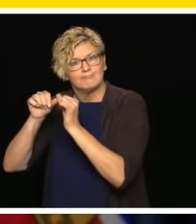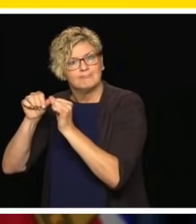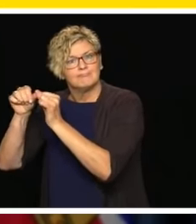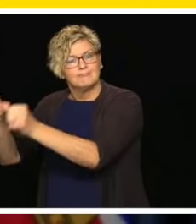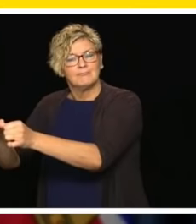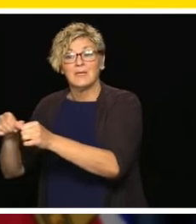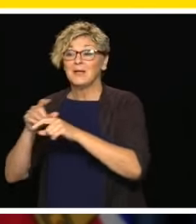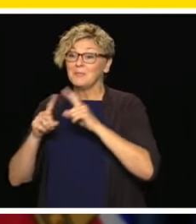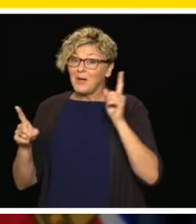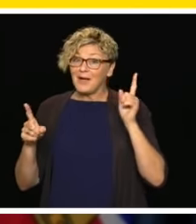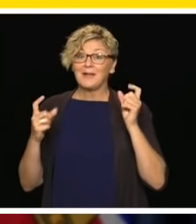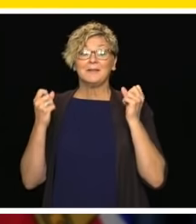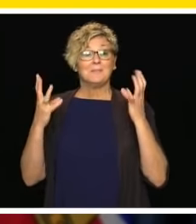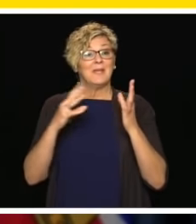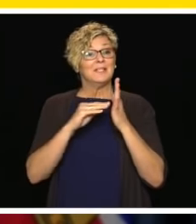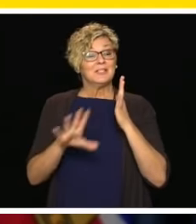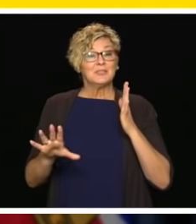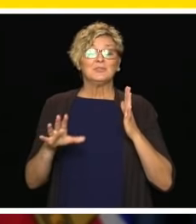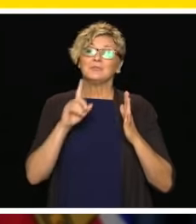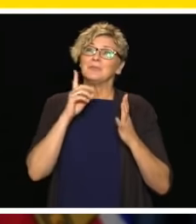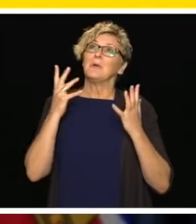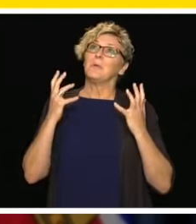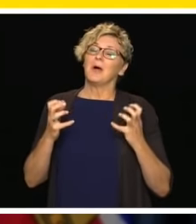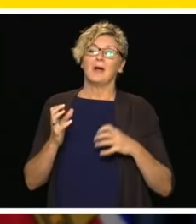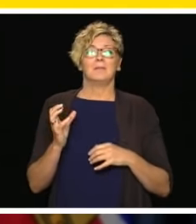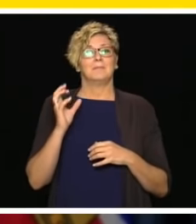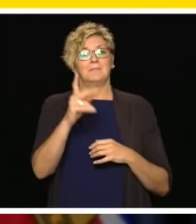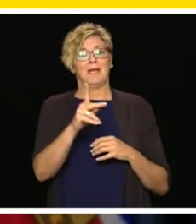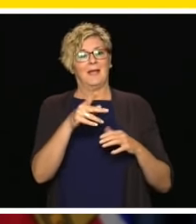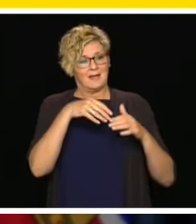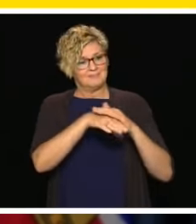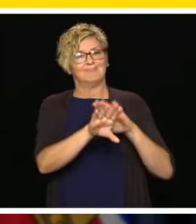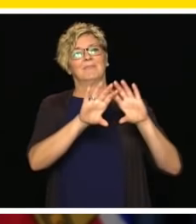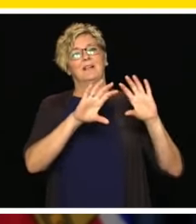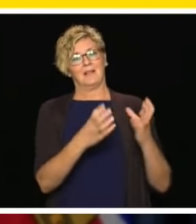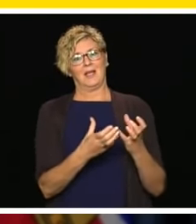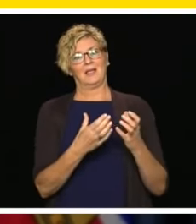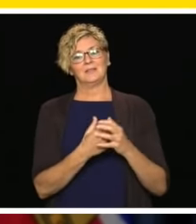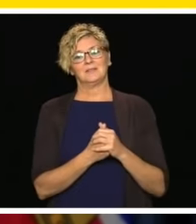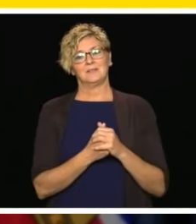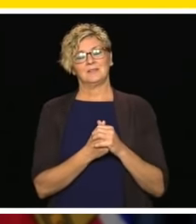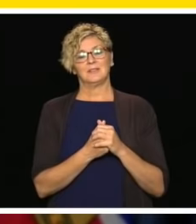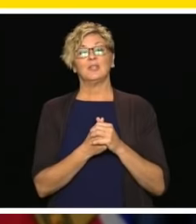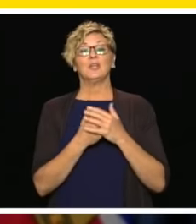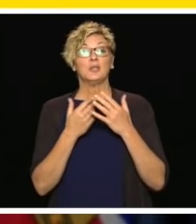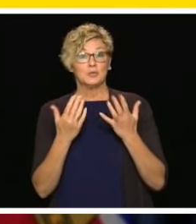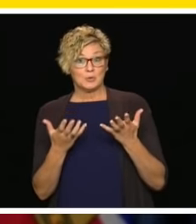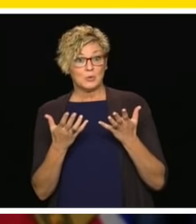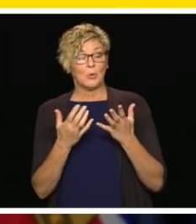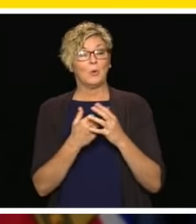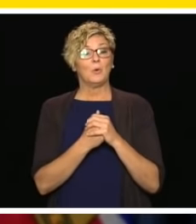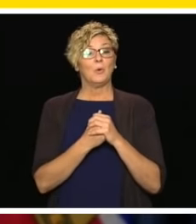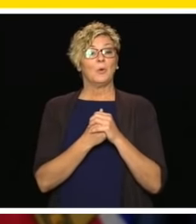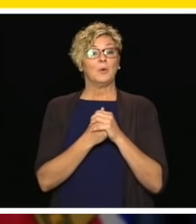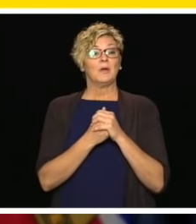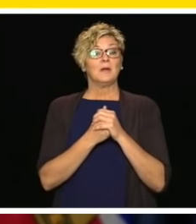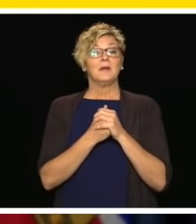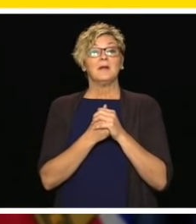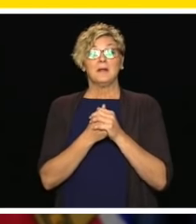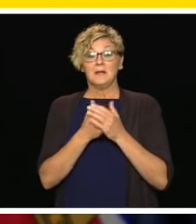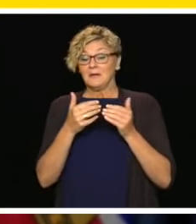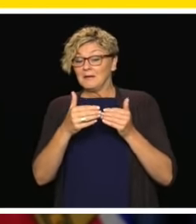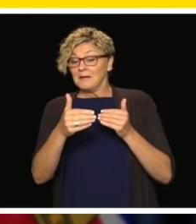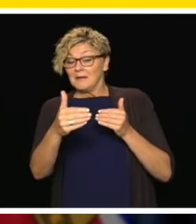being in the classroom is where they want to be. As we shift into phase 2 of the BC restart plan, getting back to school and